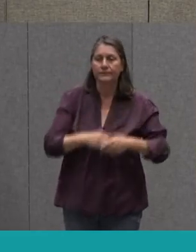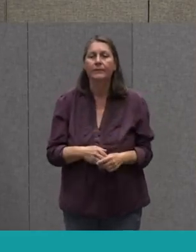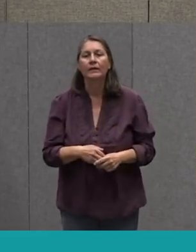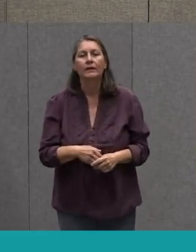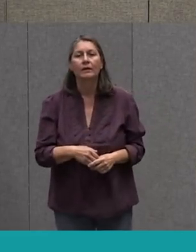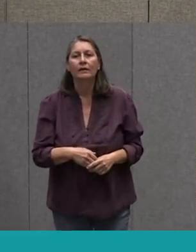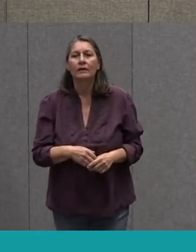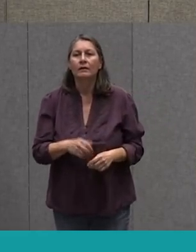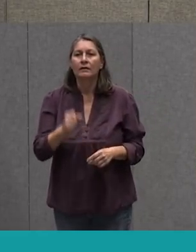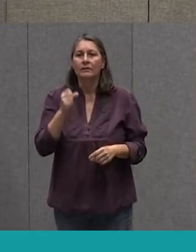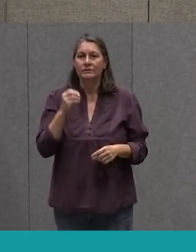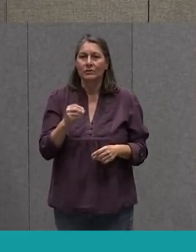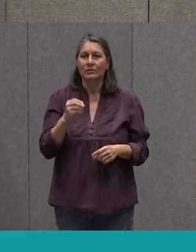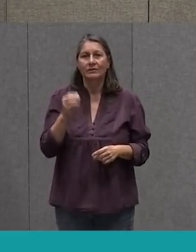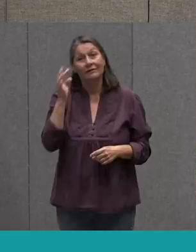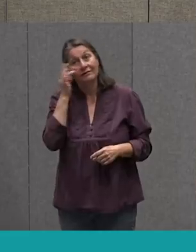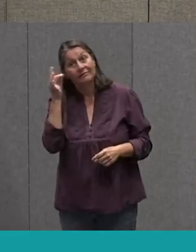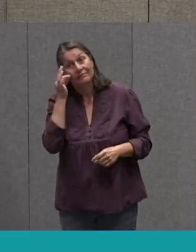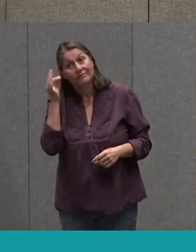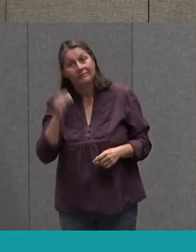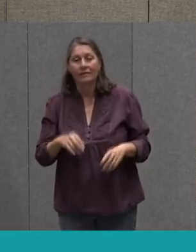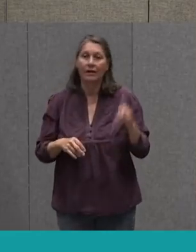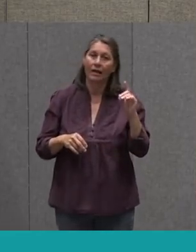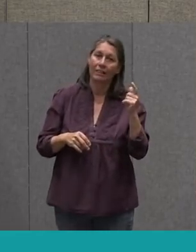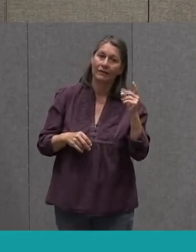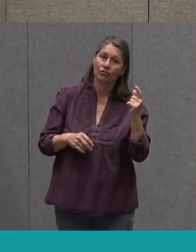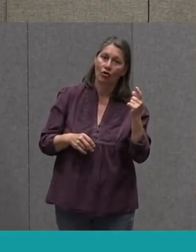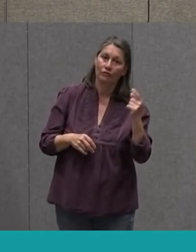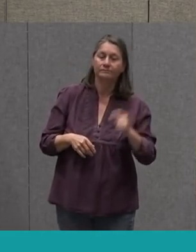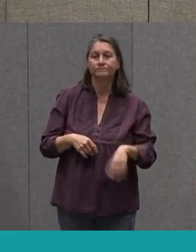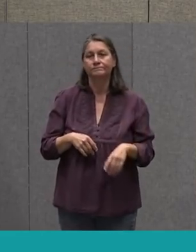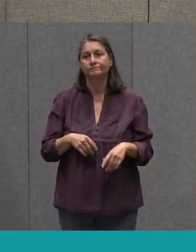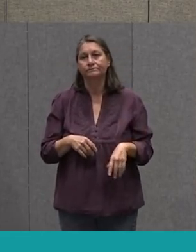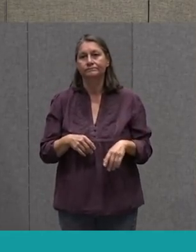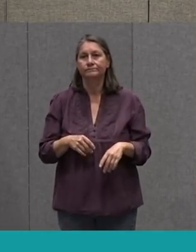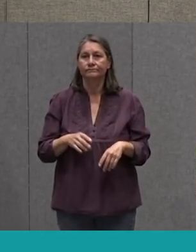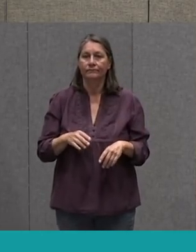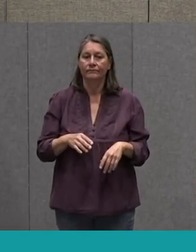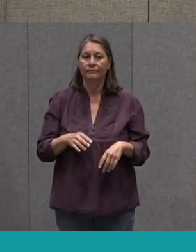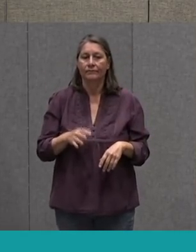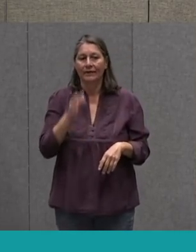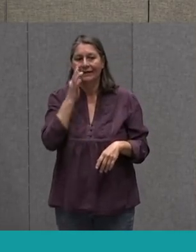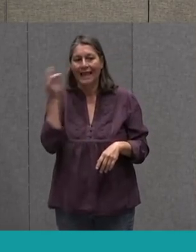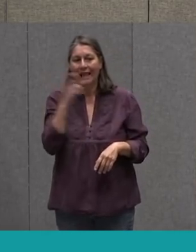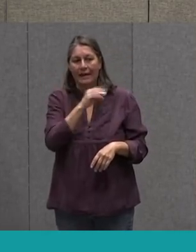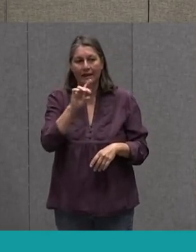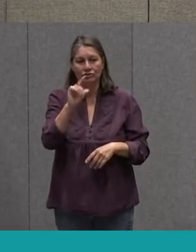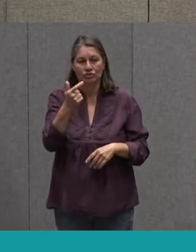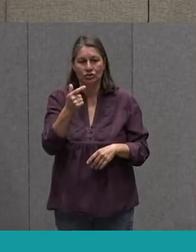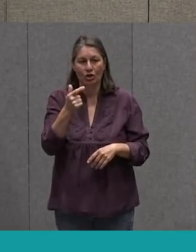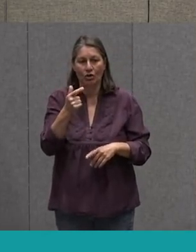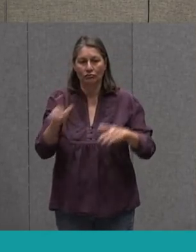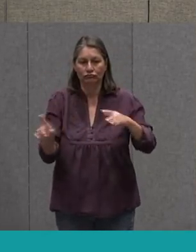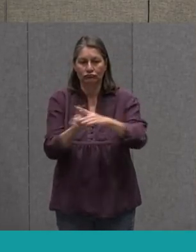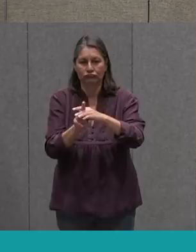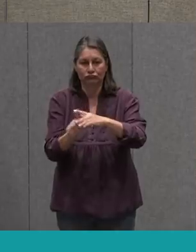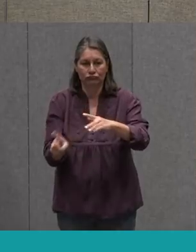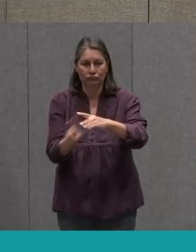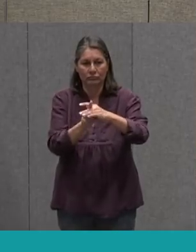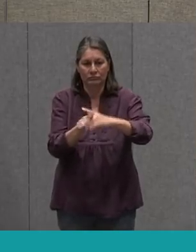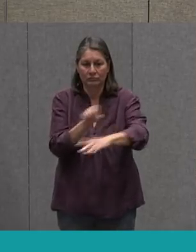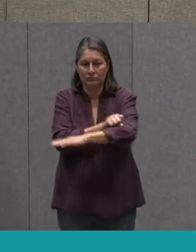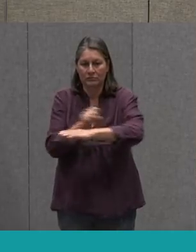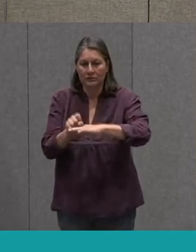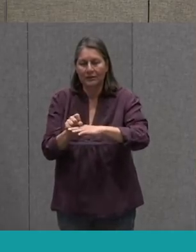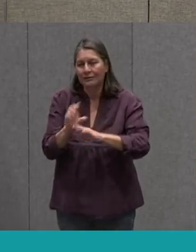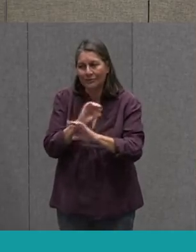The Puppy Dog And The Kitty Cat Are Going Along It Says Cat And Dog Enter The Set No One Says That It's Just